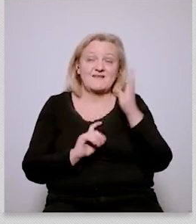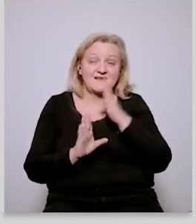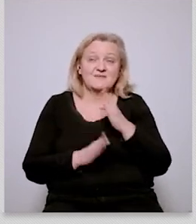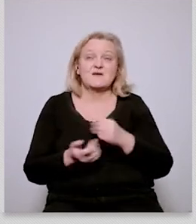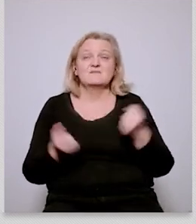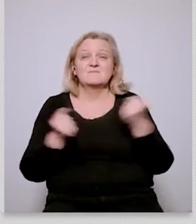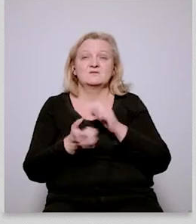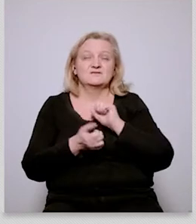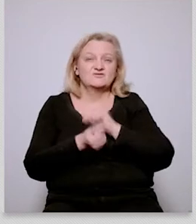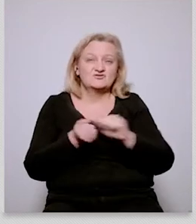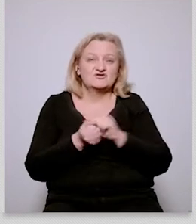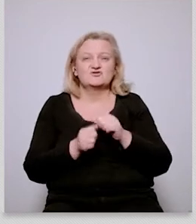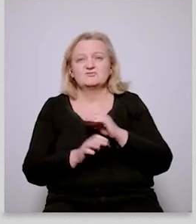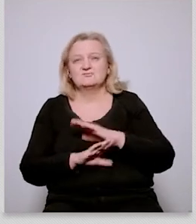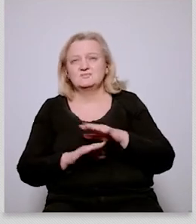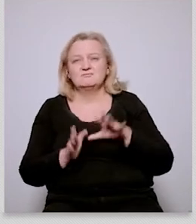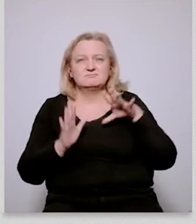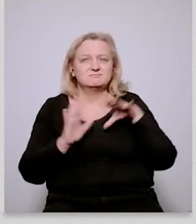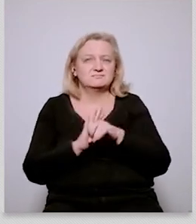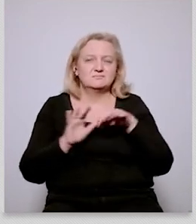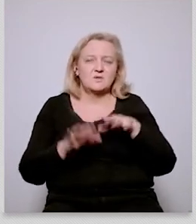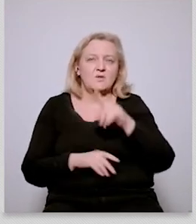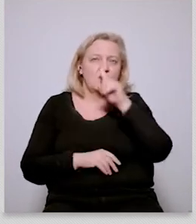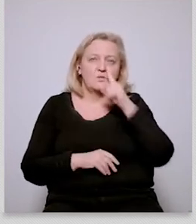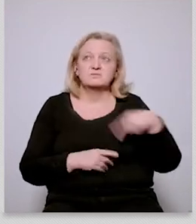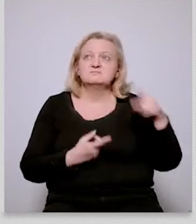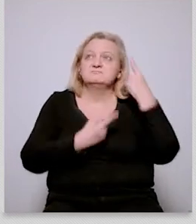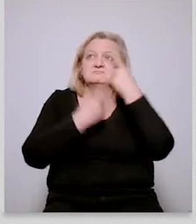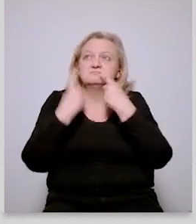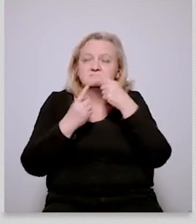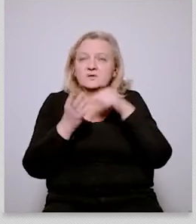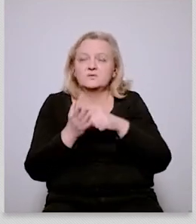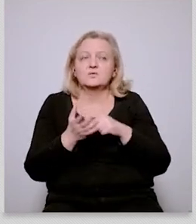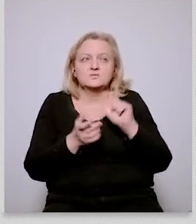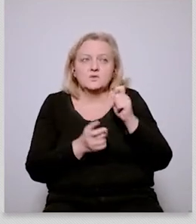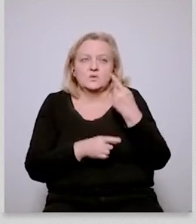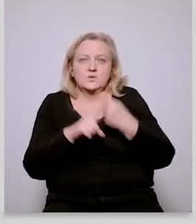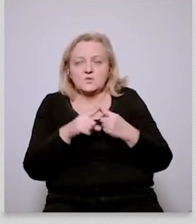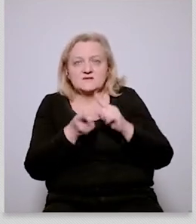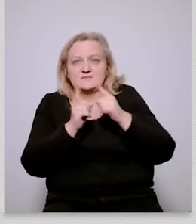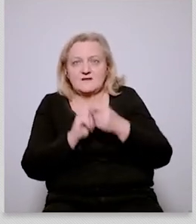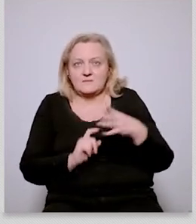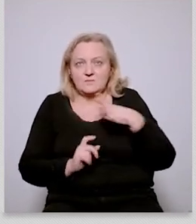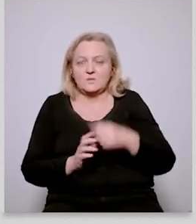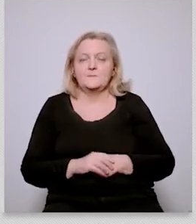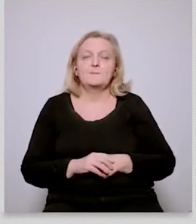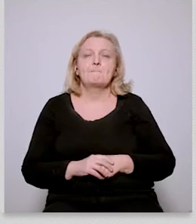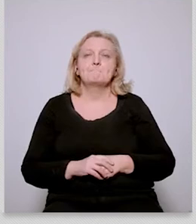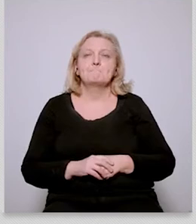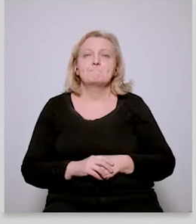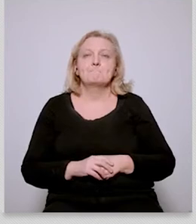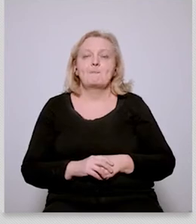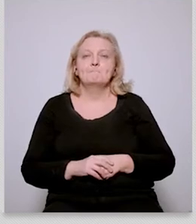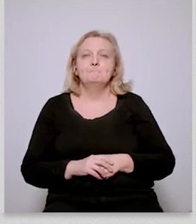and and perhaps shifted sentiments to some degree but from there on um you know to make this cognitive link